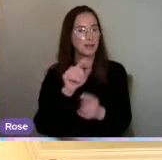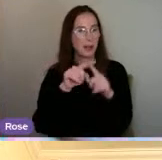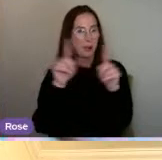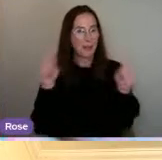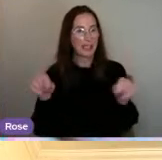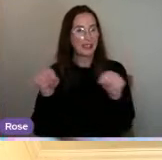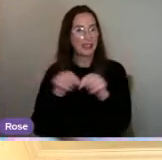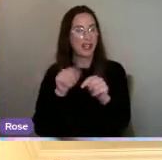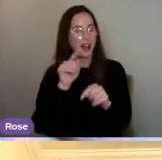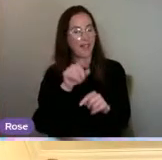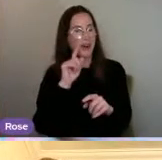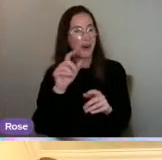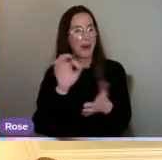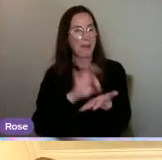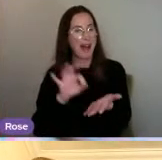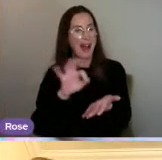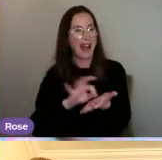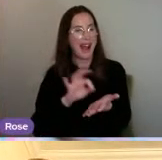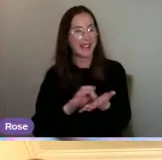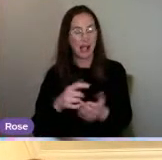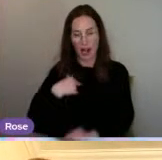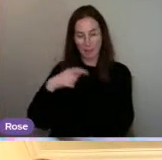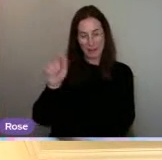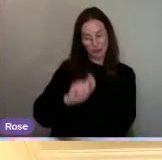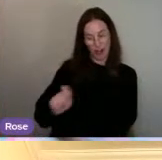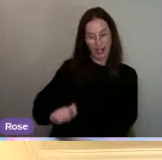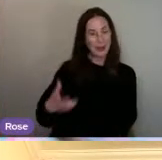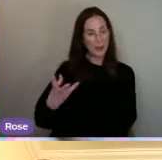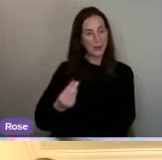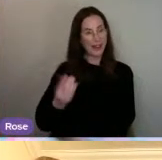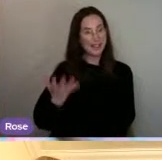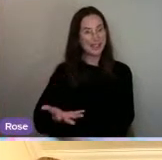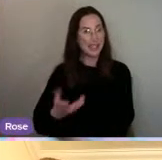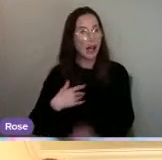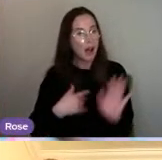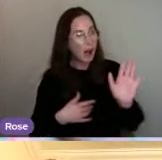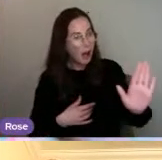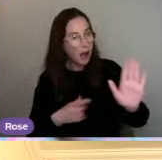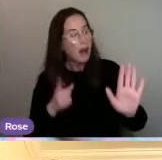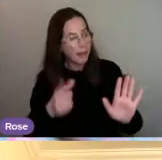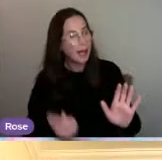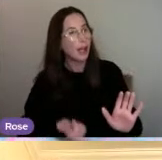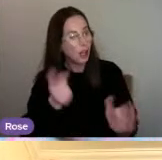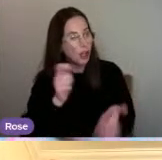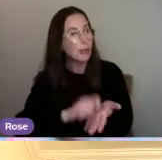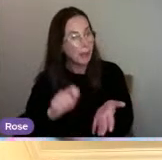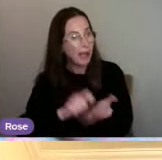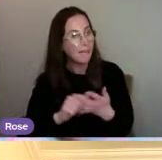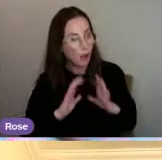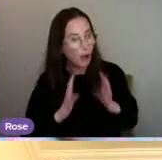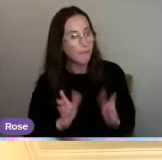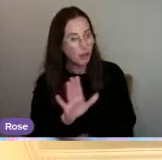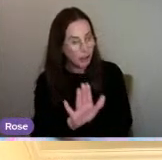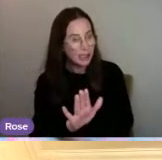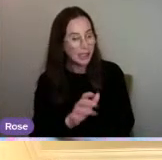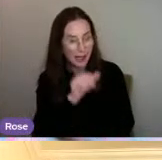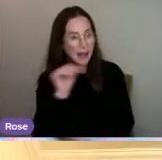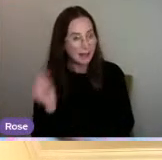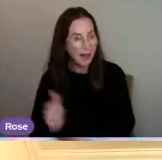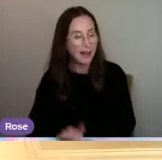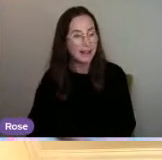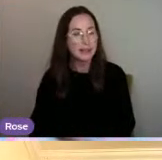pen as well. That was awesome. yes. Yeah, I've been using it today. They're quite good, aren't they, actually, for a free pen? I think they're quite nice.